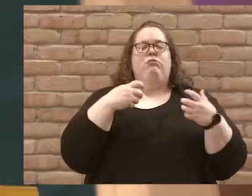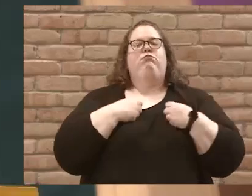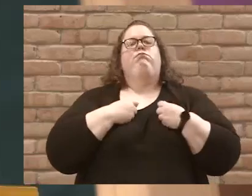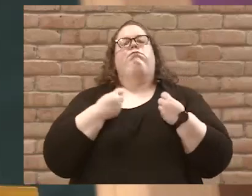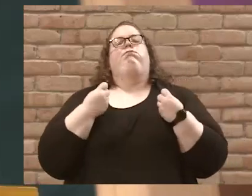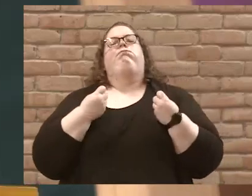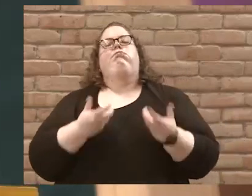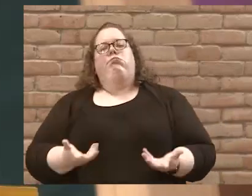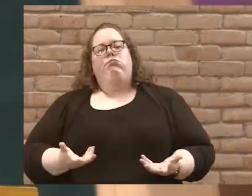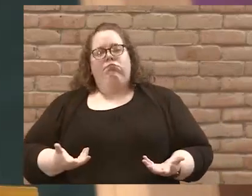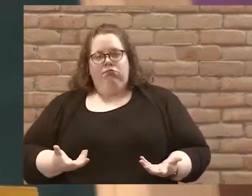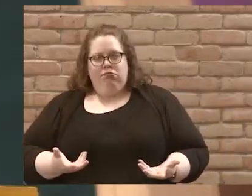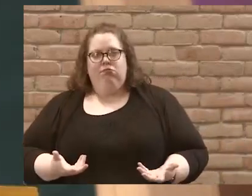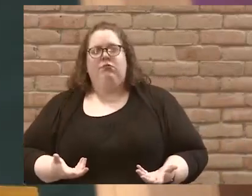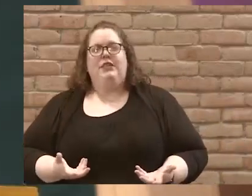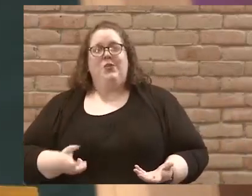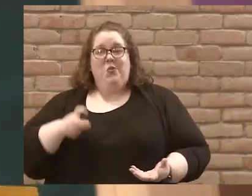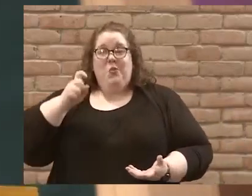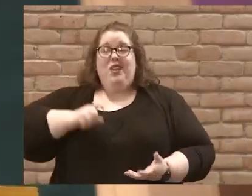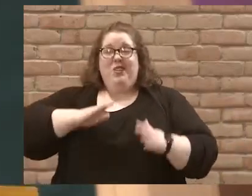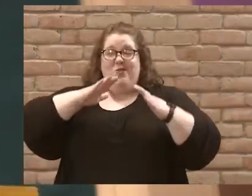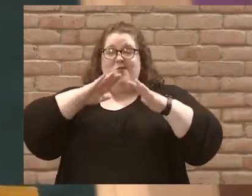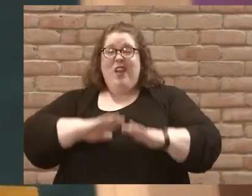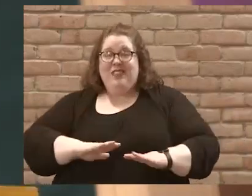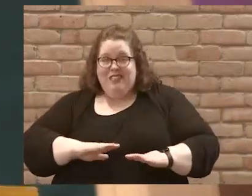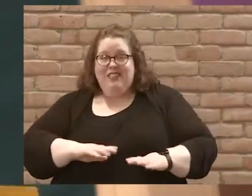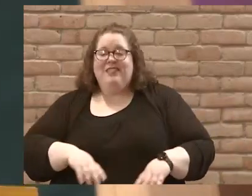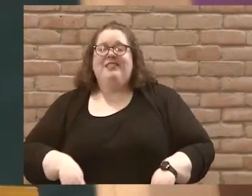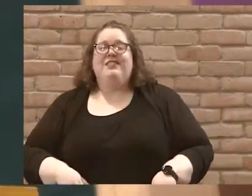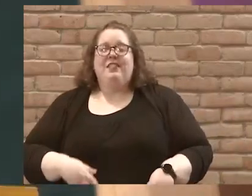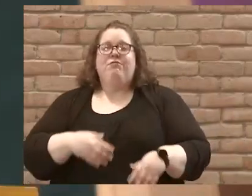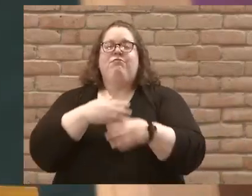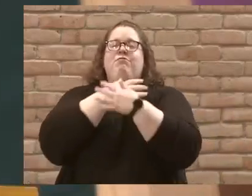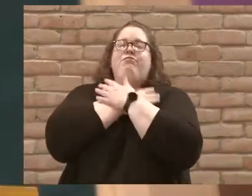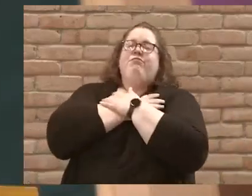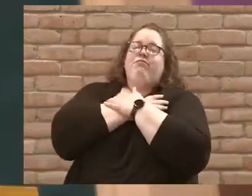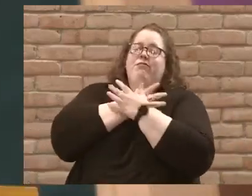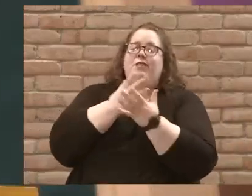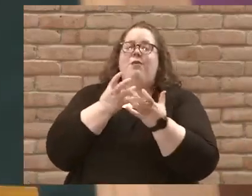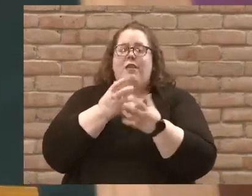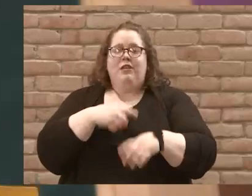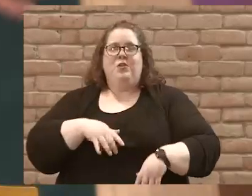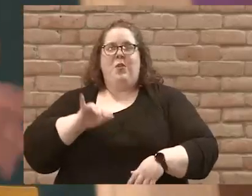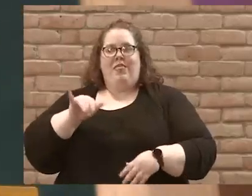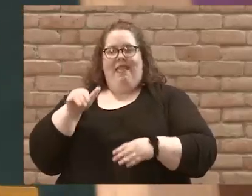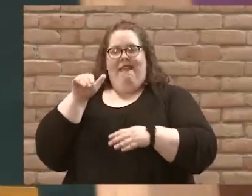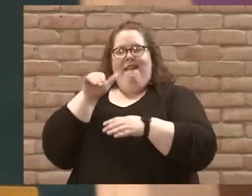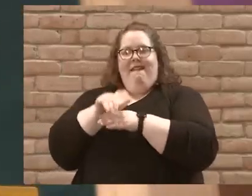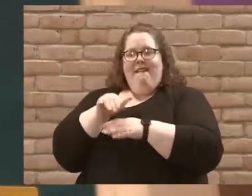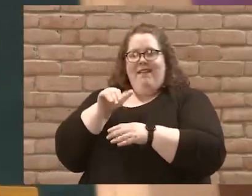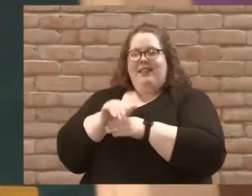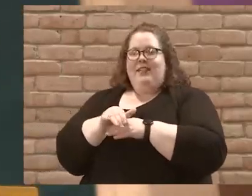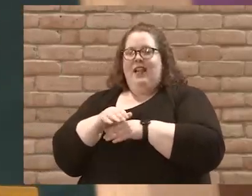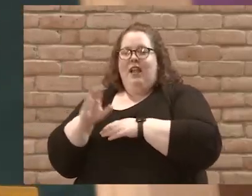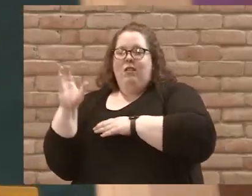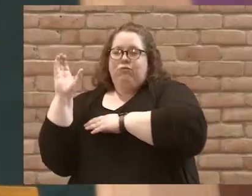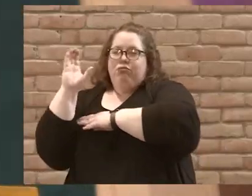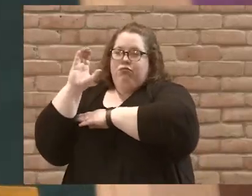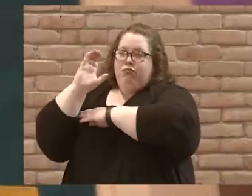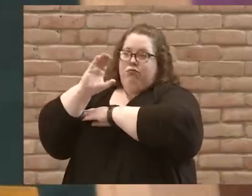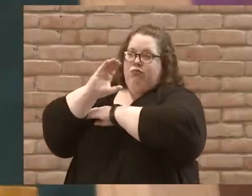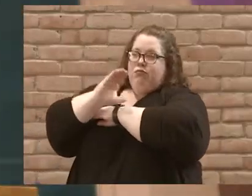drained. And you need to rest. And so as the evening came, Jesus has been teaching all day long.